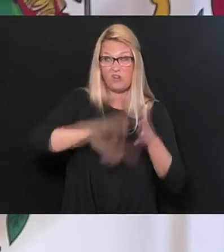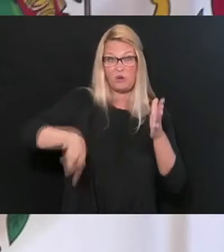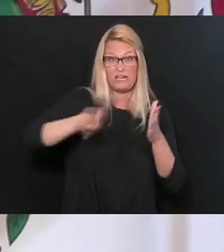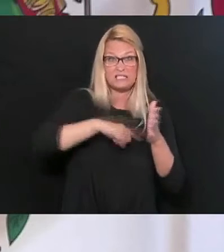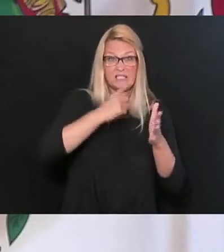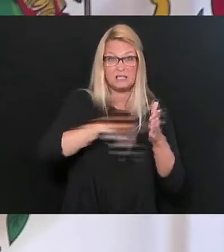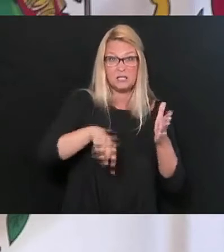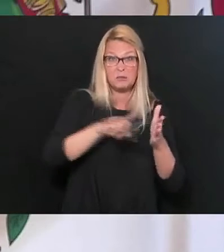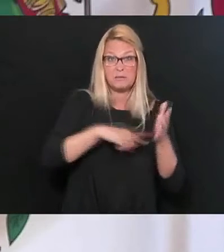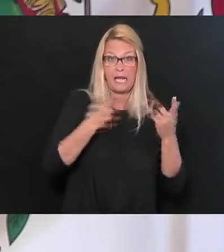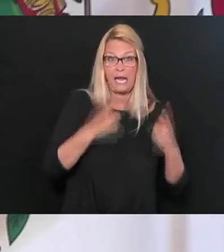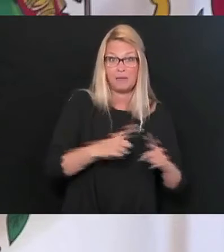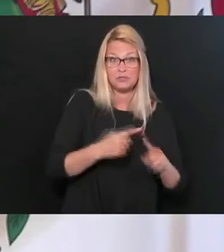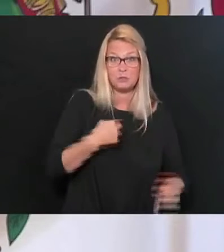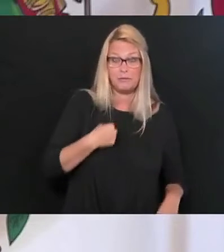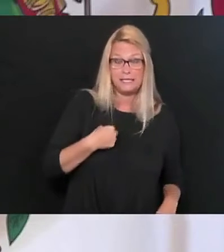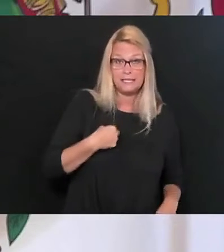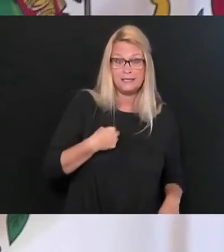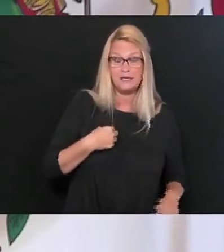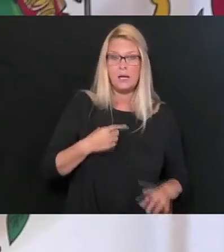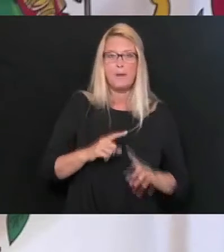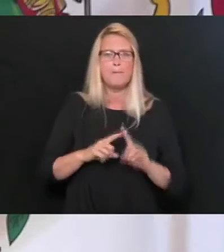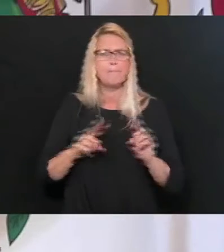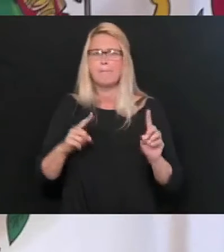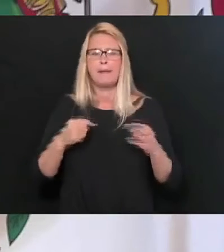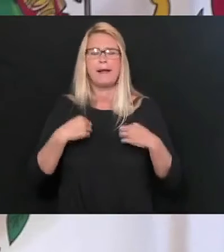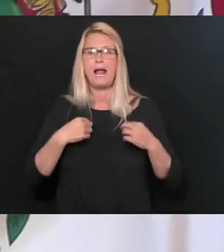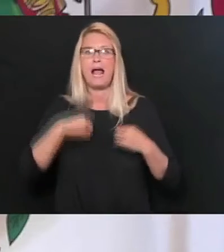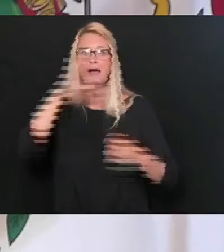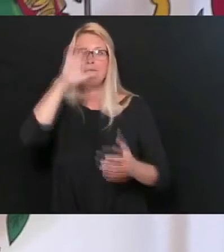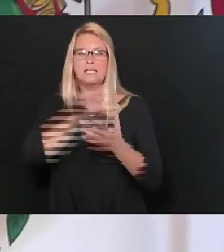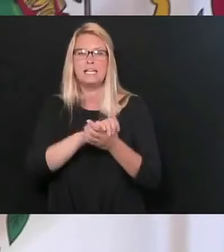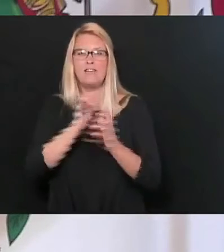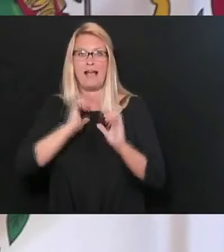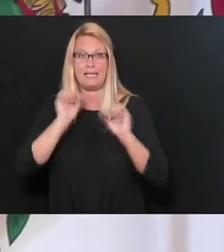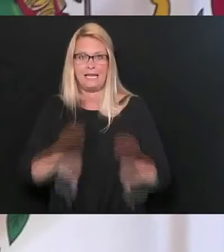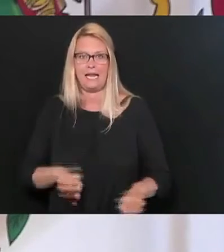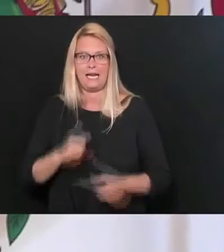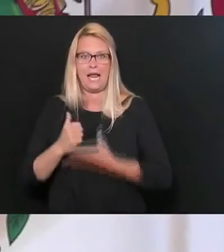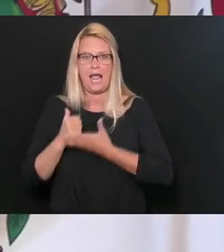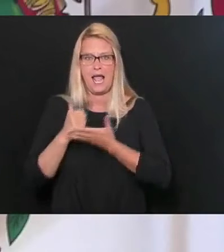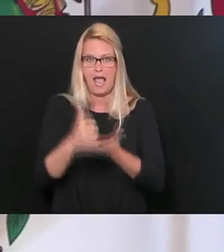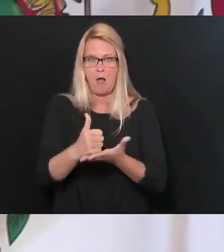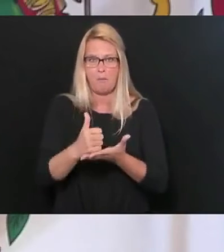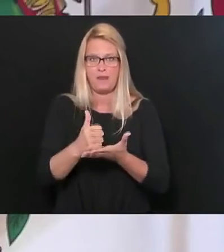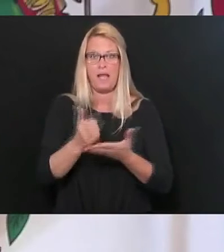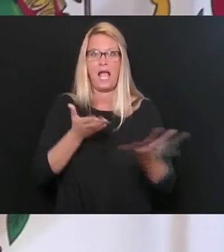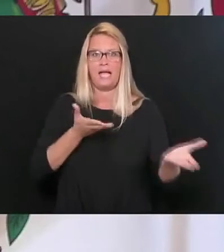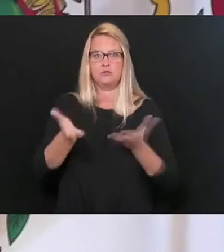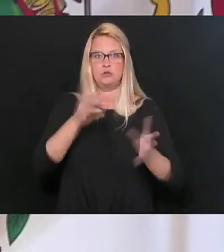Paul, I believed that I could help and to step up and serve.